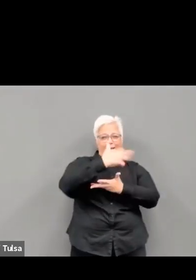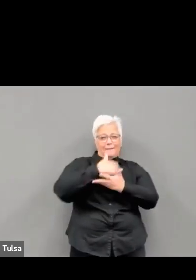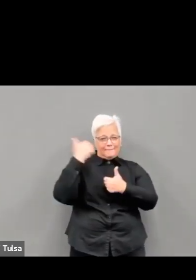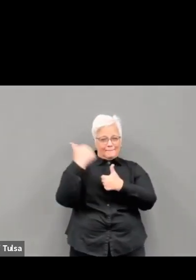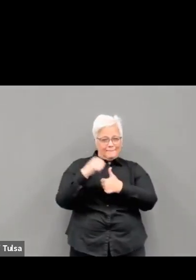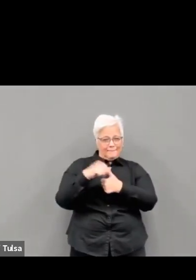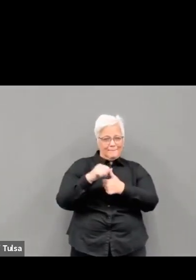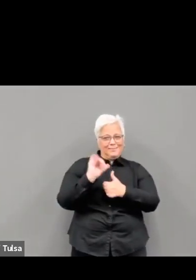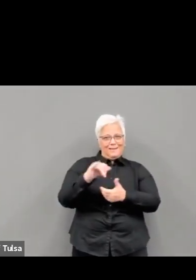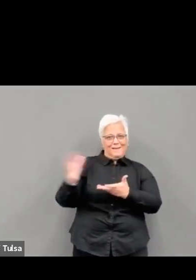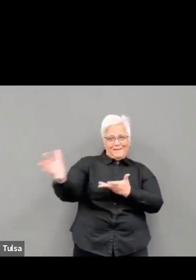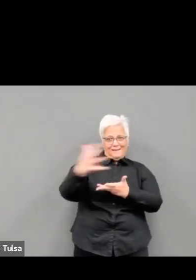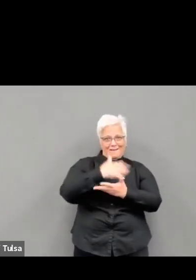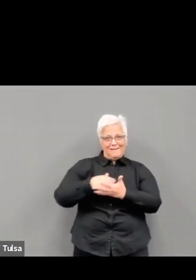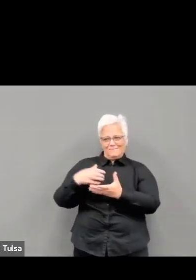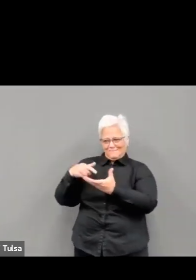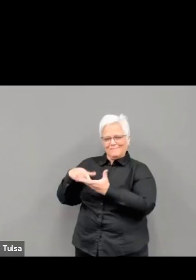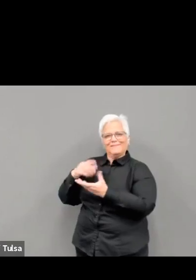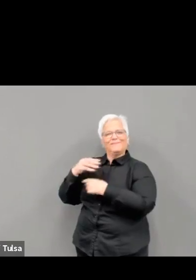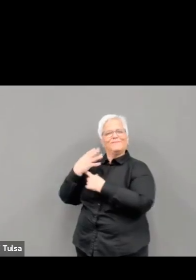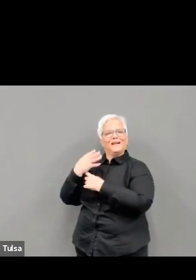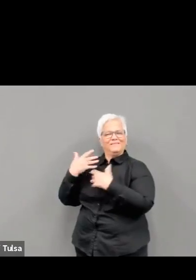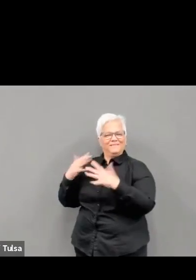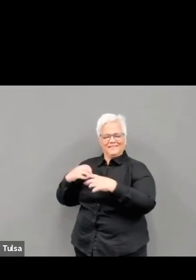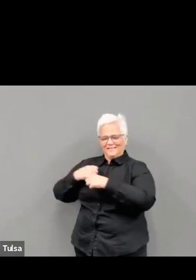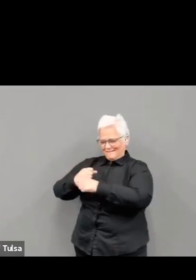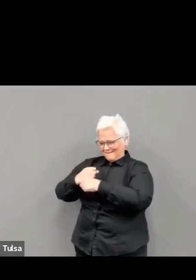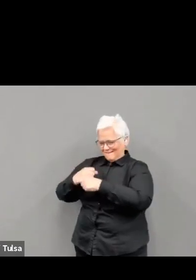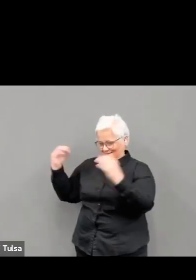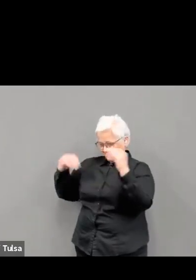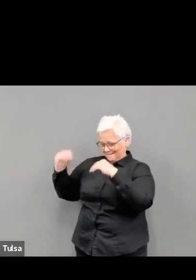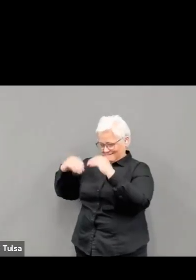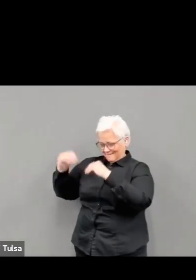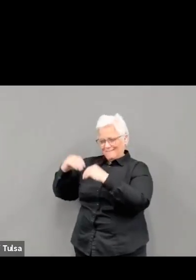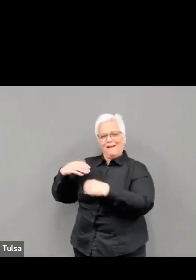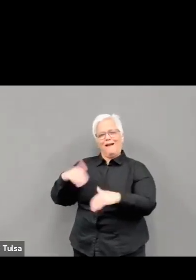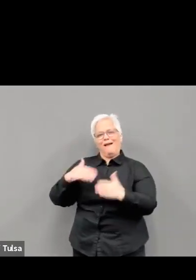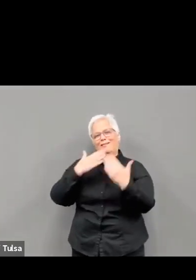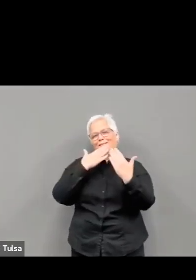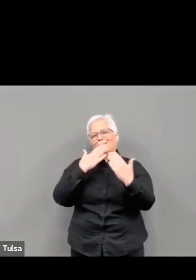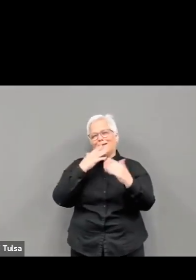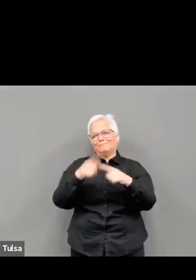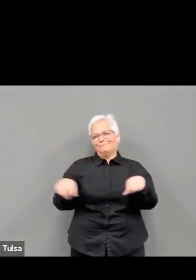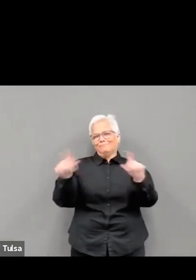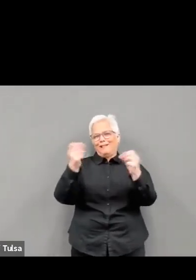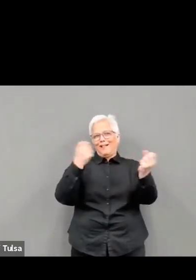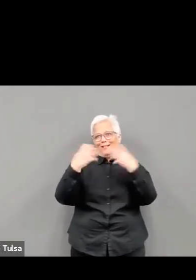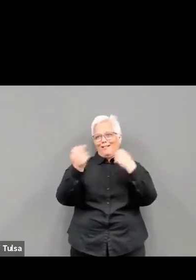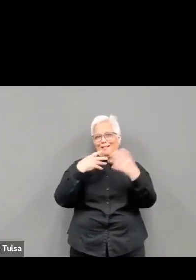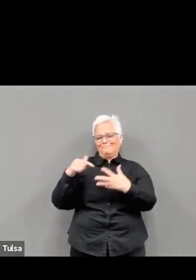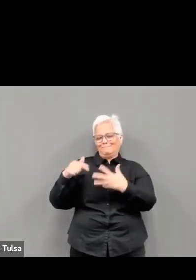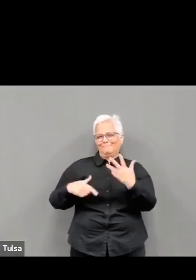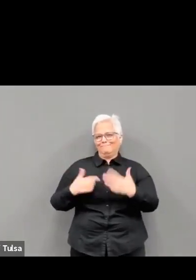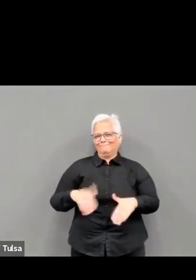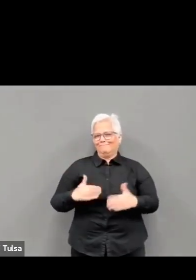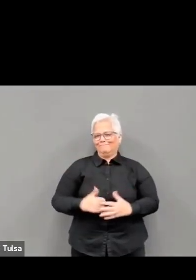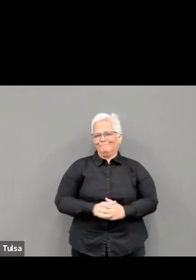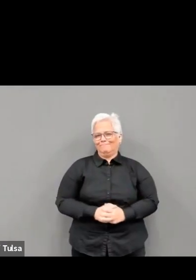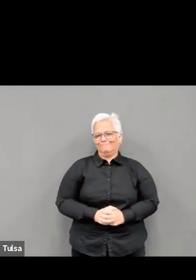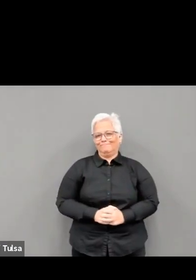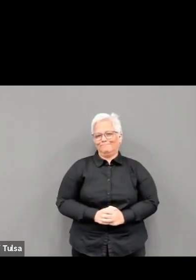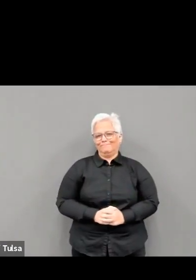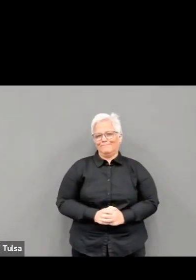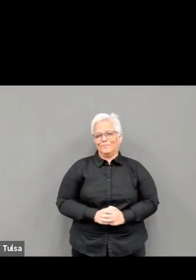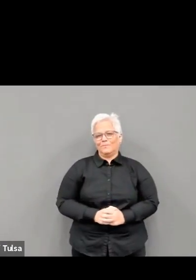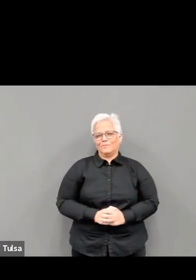you. This video is also being shared with all of our local hospitals so that they can display it for our heroes